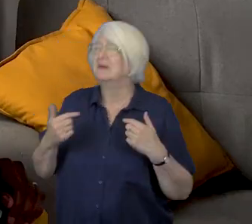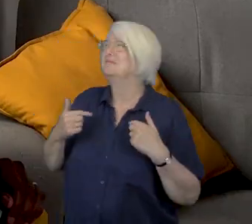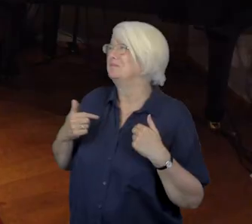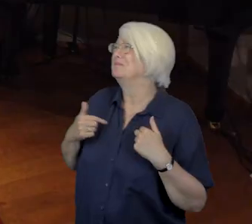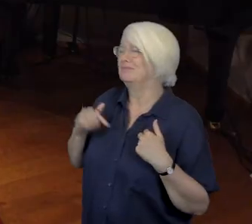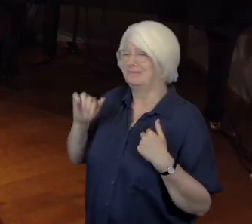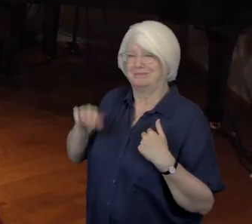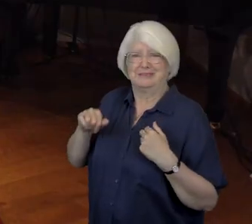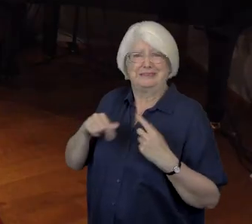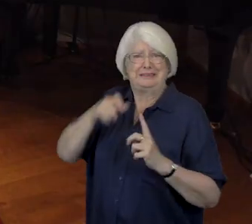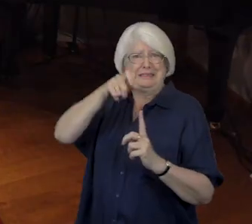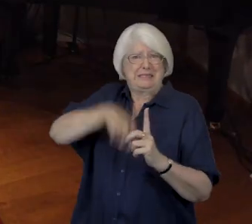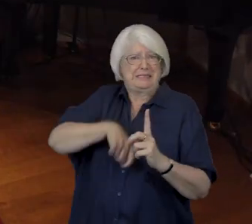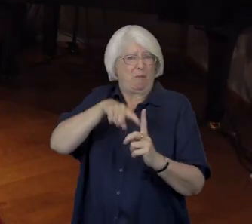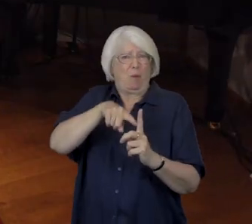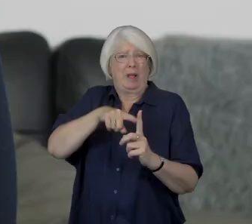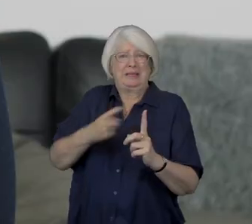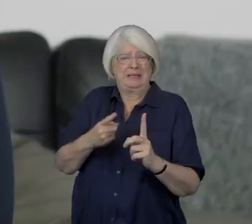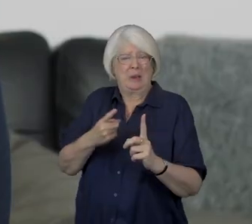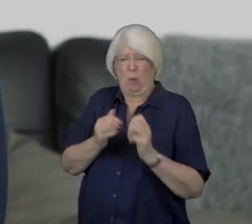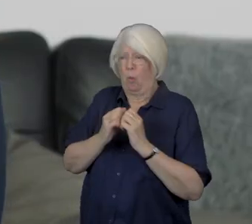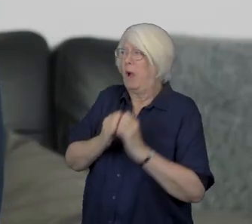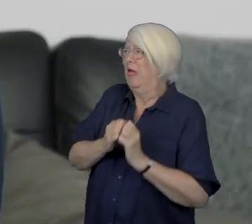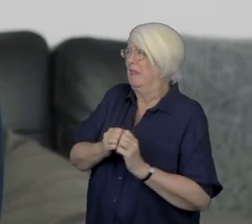if I lacked anything.